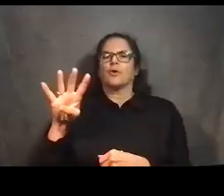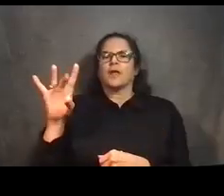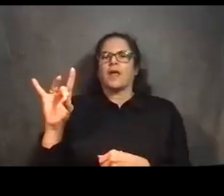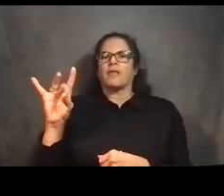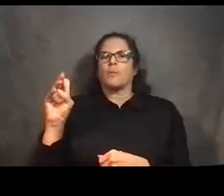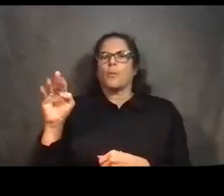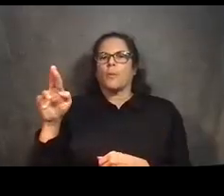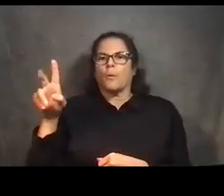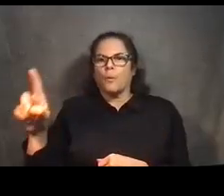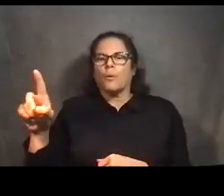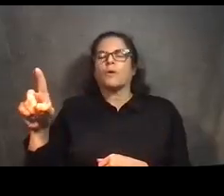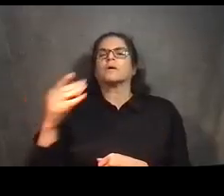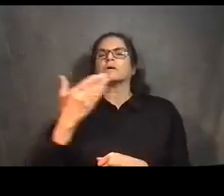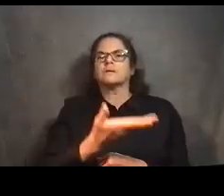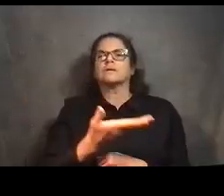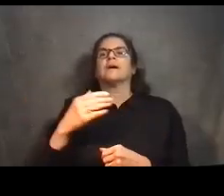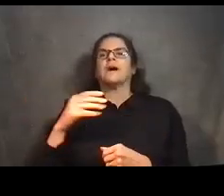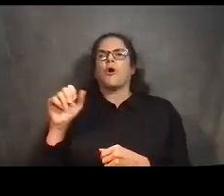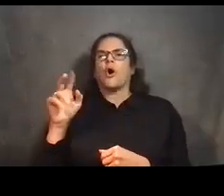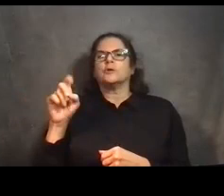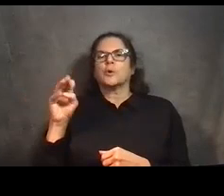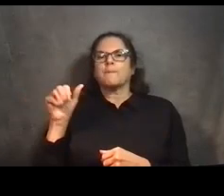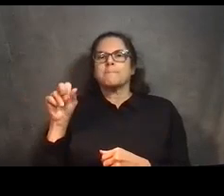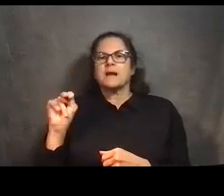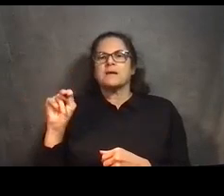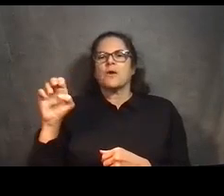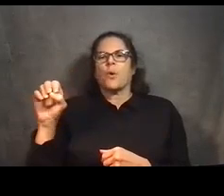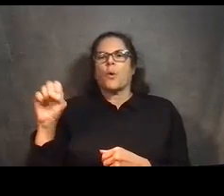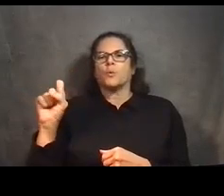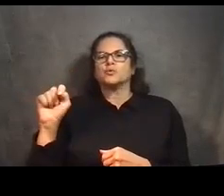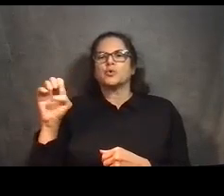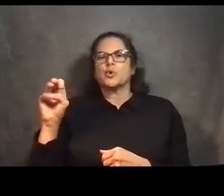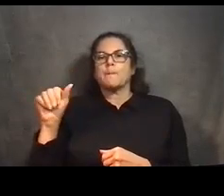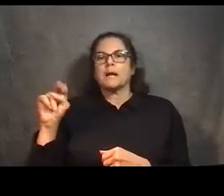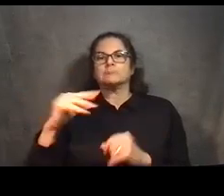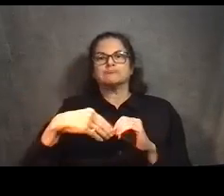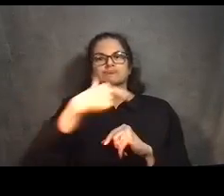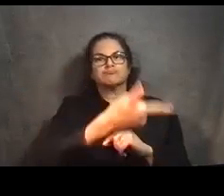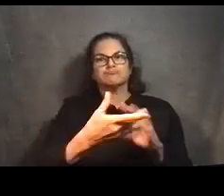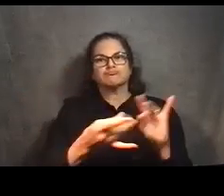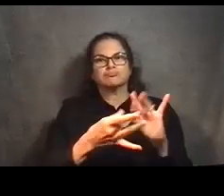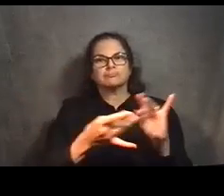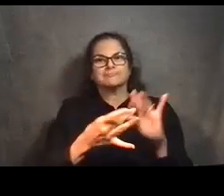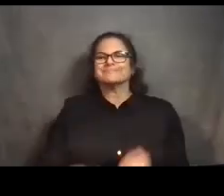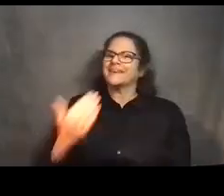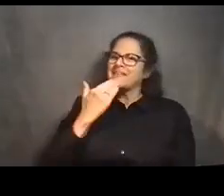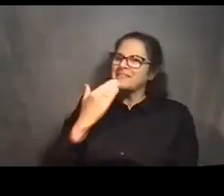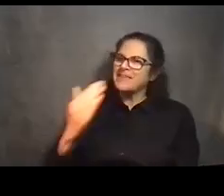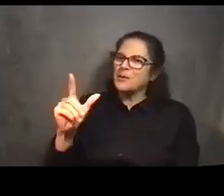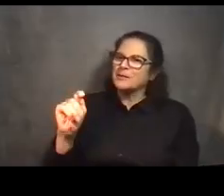remarks. Alderman Osterman? Thank you, Latrice. I want to thank everyone for joining the call tonight.